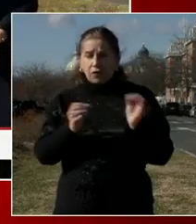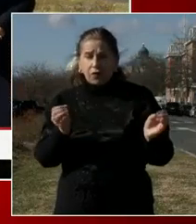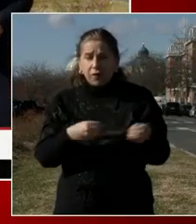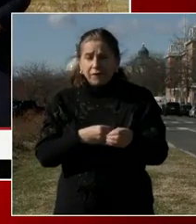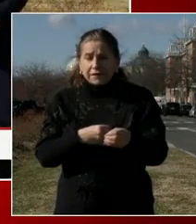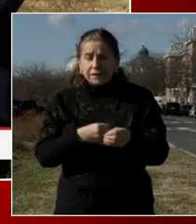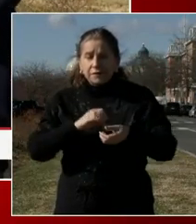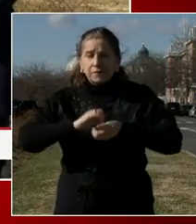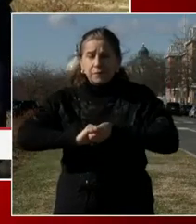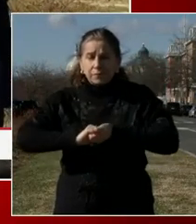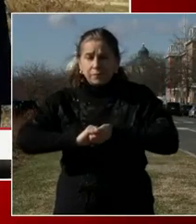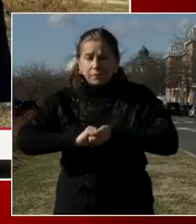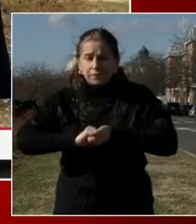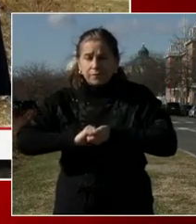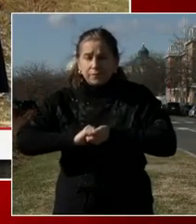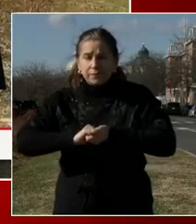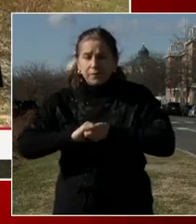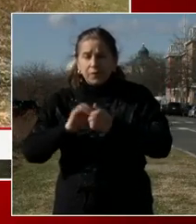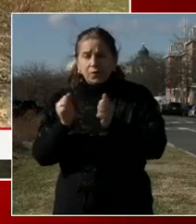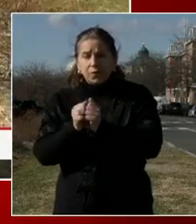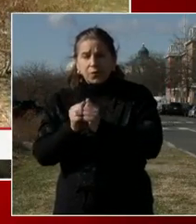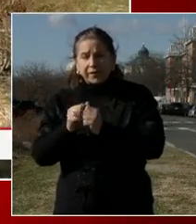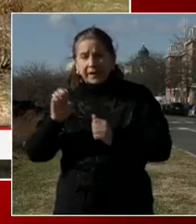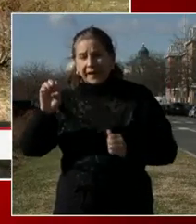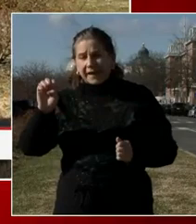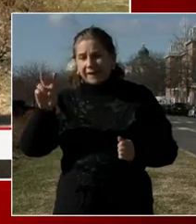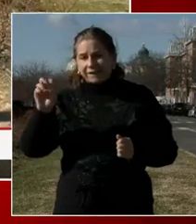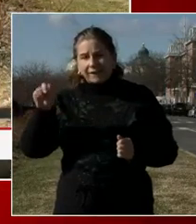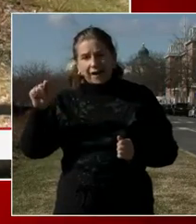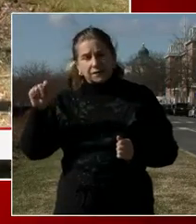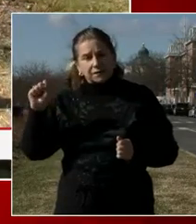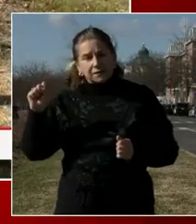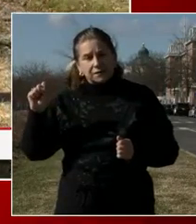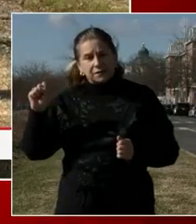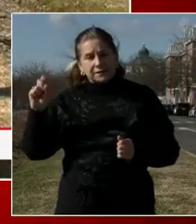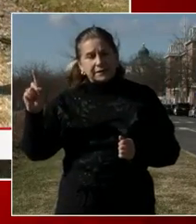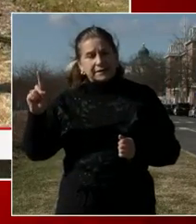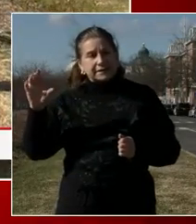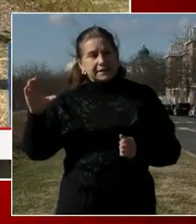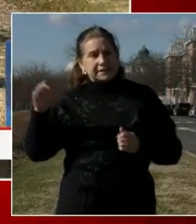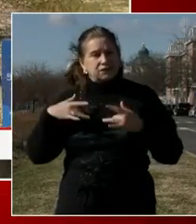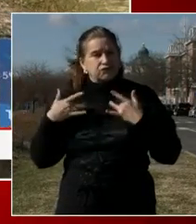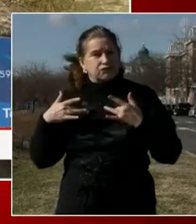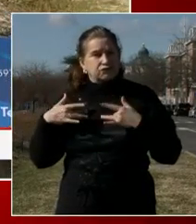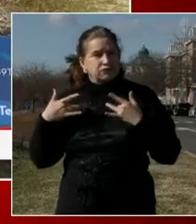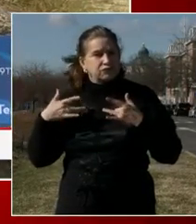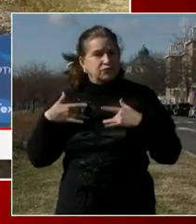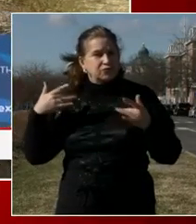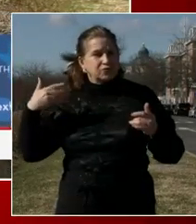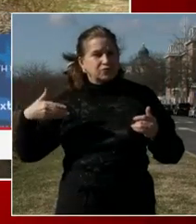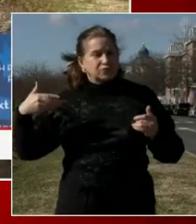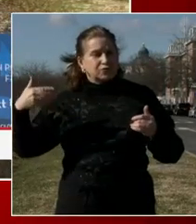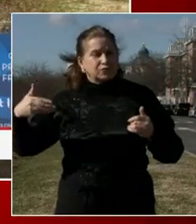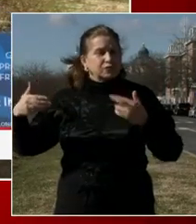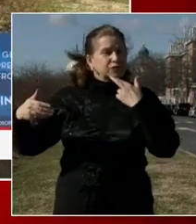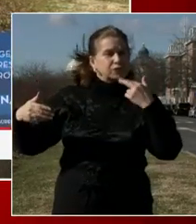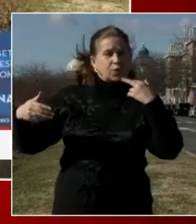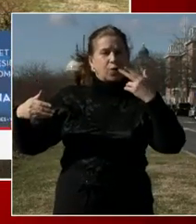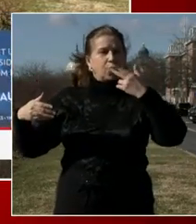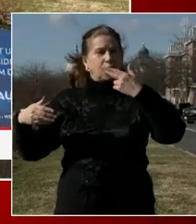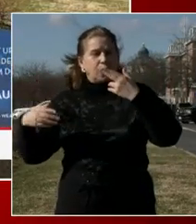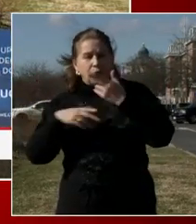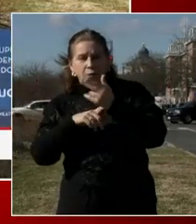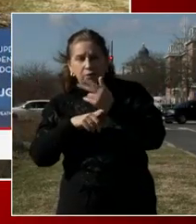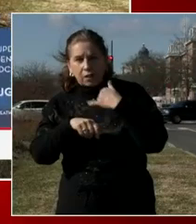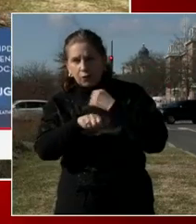Association and the Restaurant Association and, of course, our mayor to promote Washington, D.C. as a world-class destination. So stay tuned